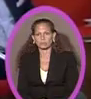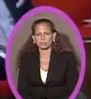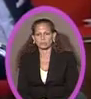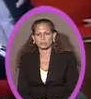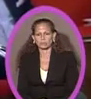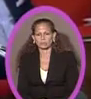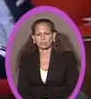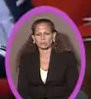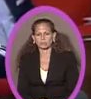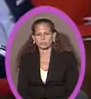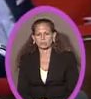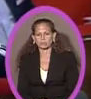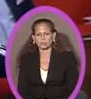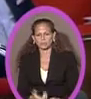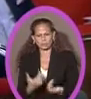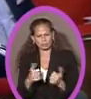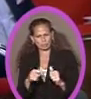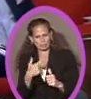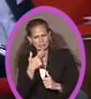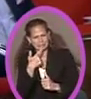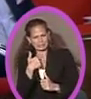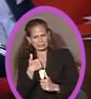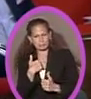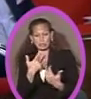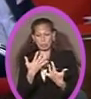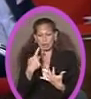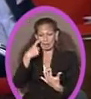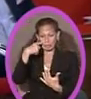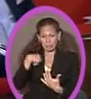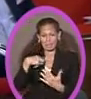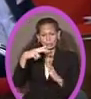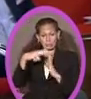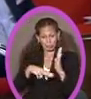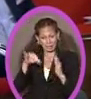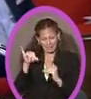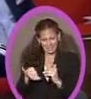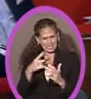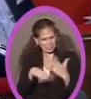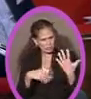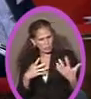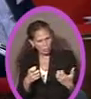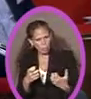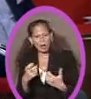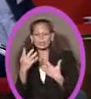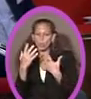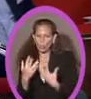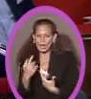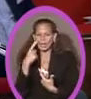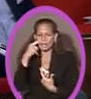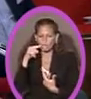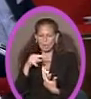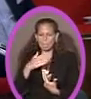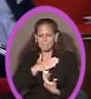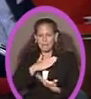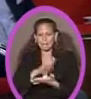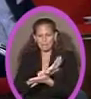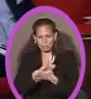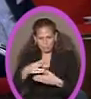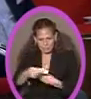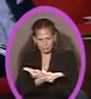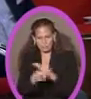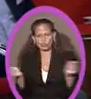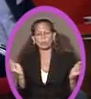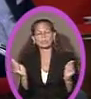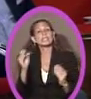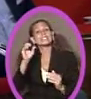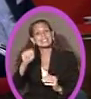What you were trying to say to me is that you were waiting for me to read this, right? Is that what you wanted me to do? I was waiting for my papers to be distributed.